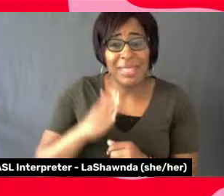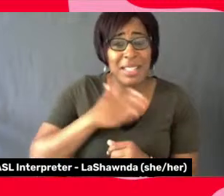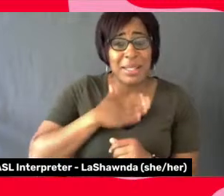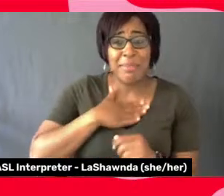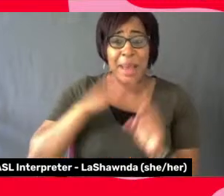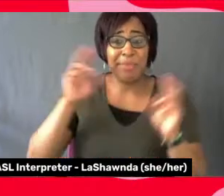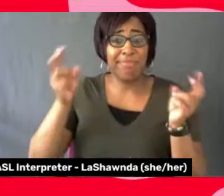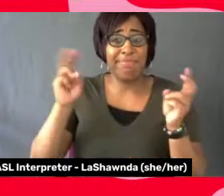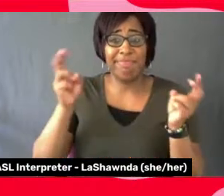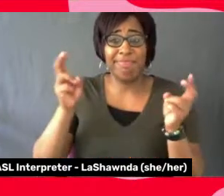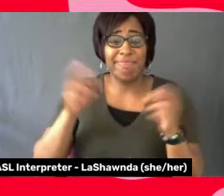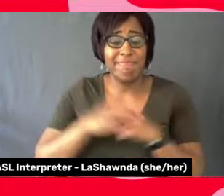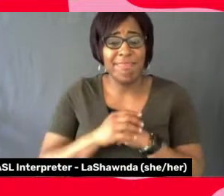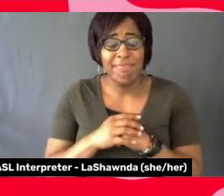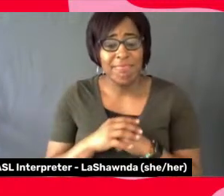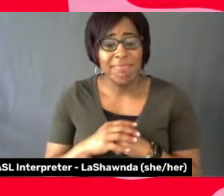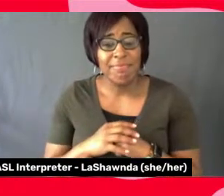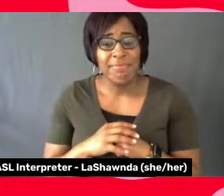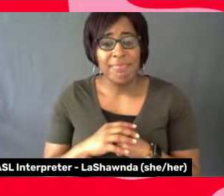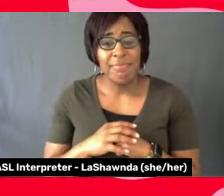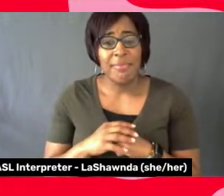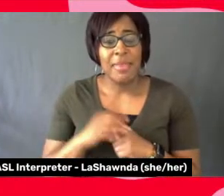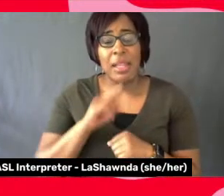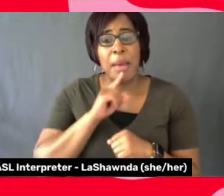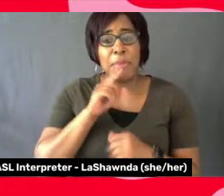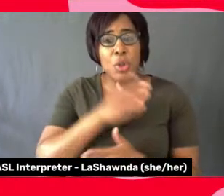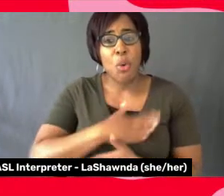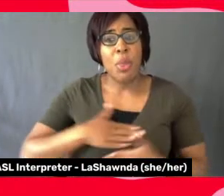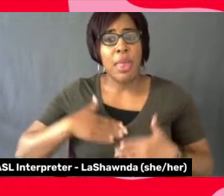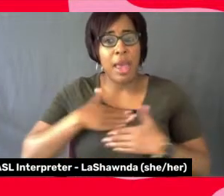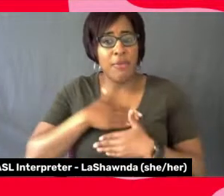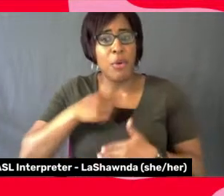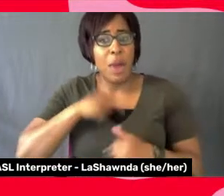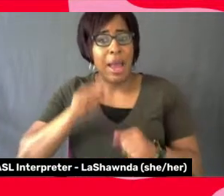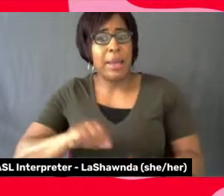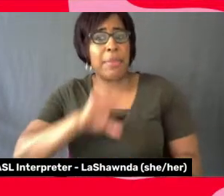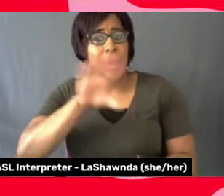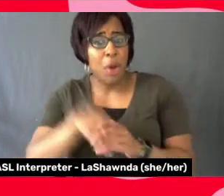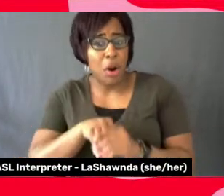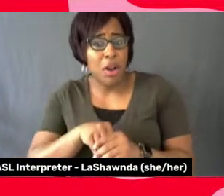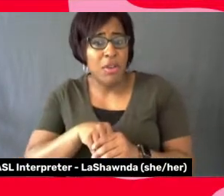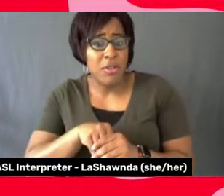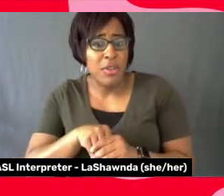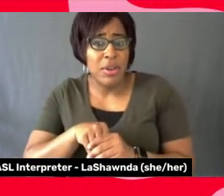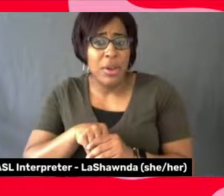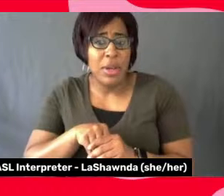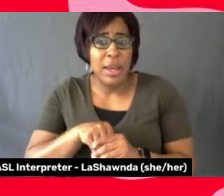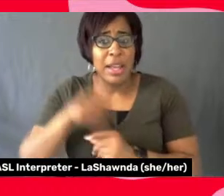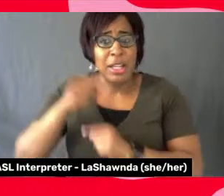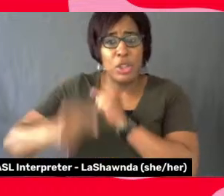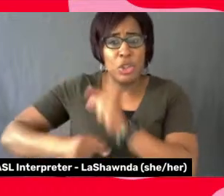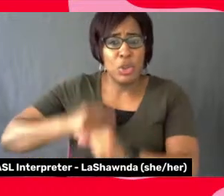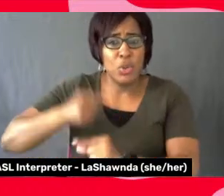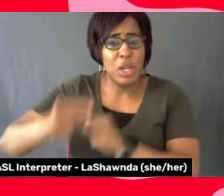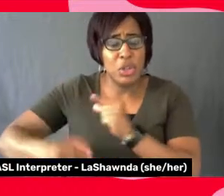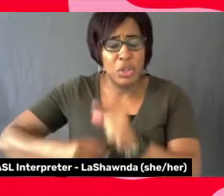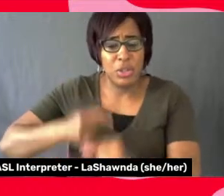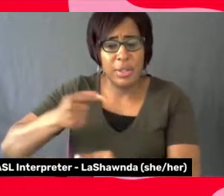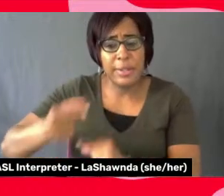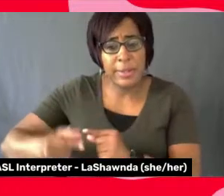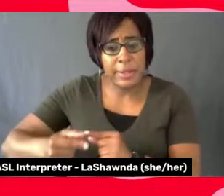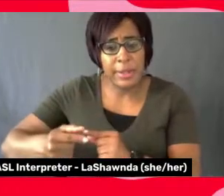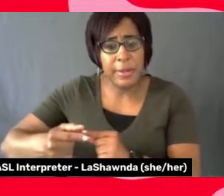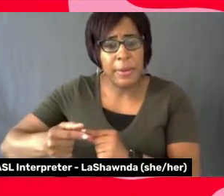life. And so grateful that I can be a part of and the generation that created a situation for